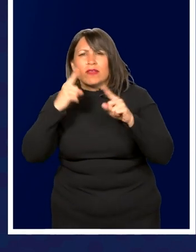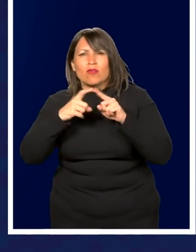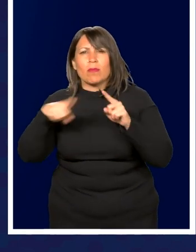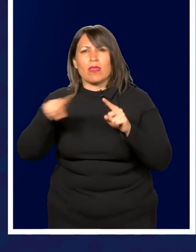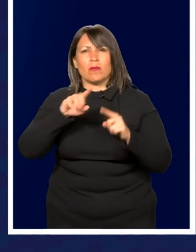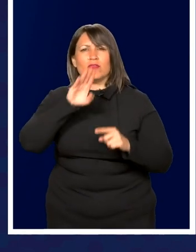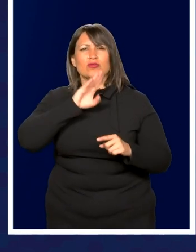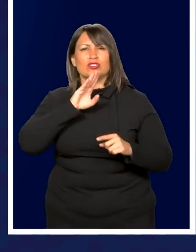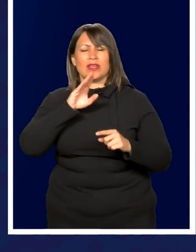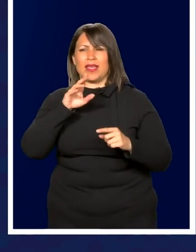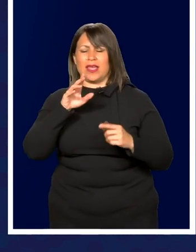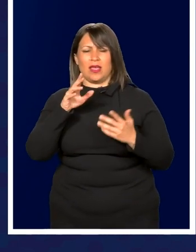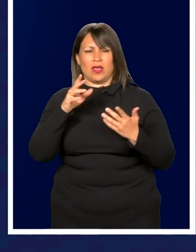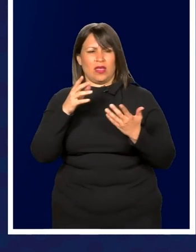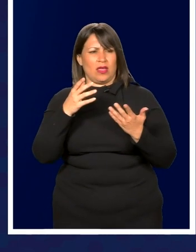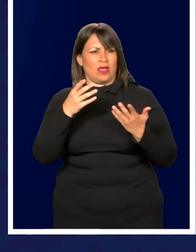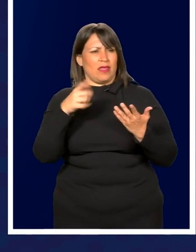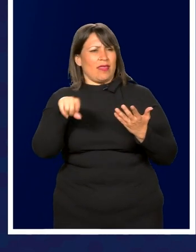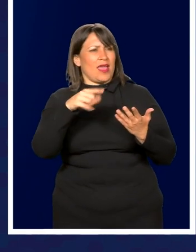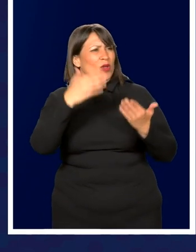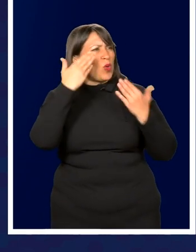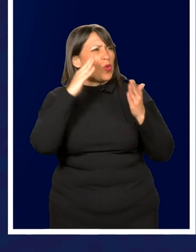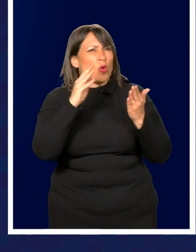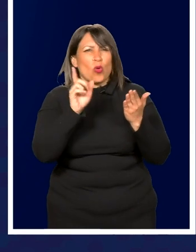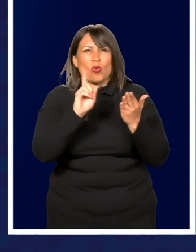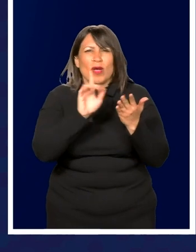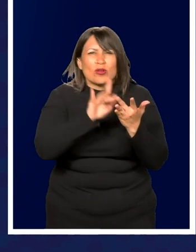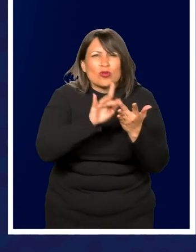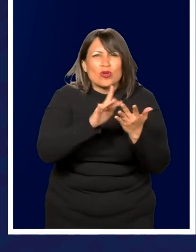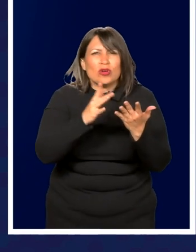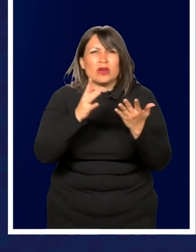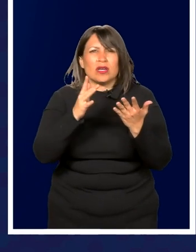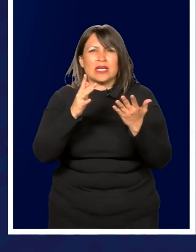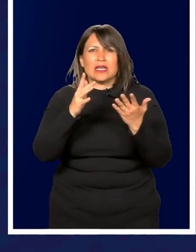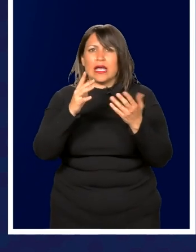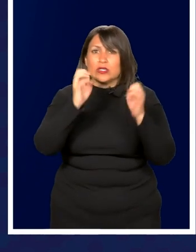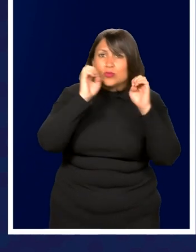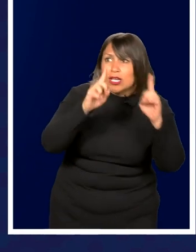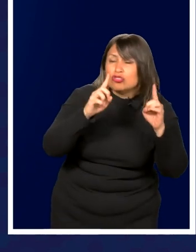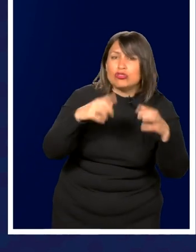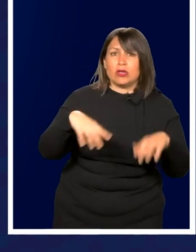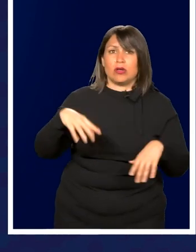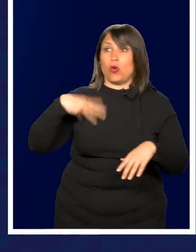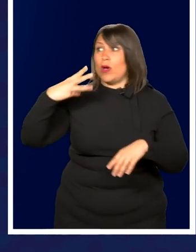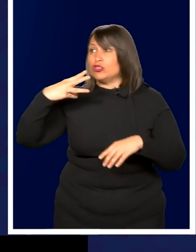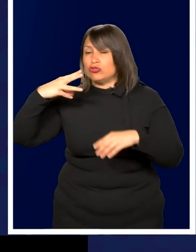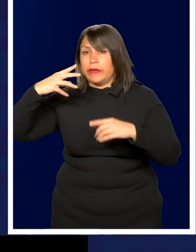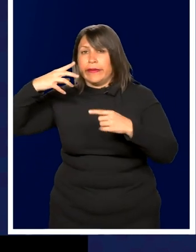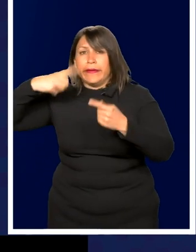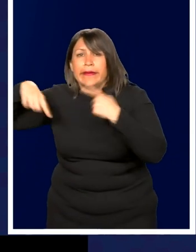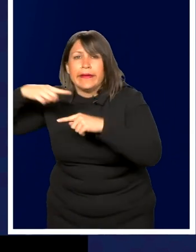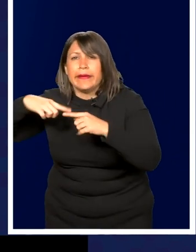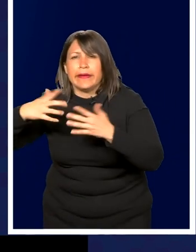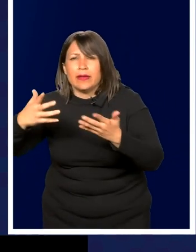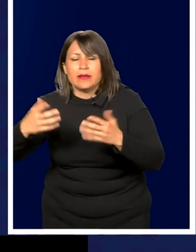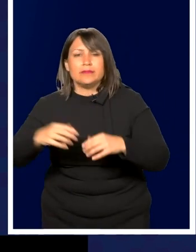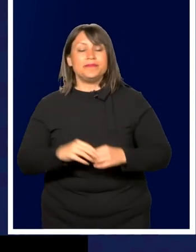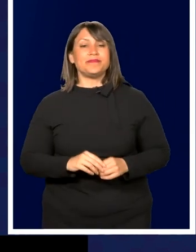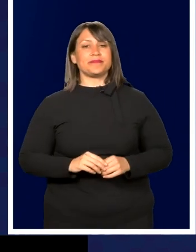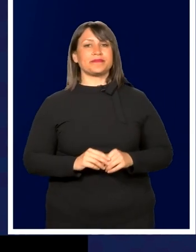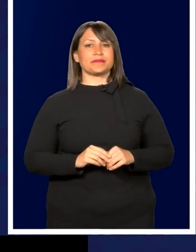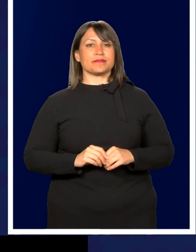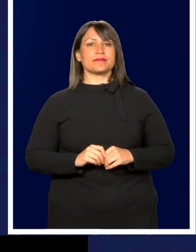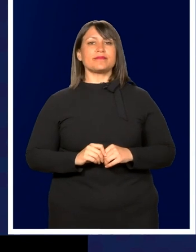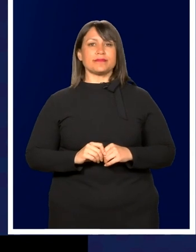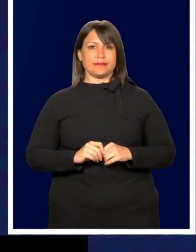some of it is that they don't know where to go. Is it education? Is it just Washington bureaucracy? It is. We are going to,